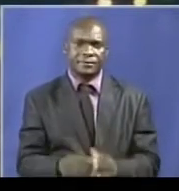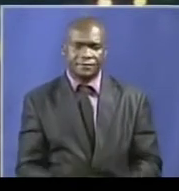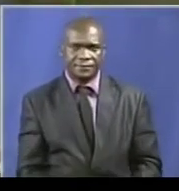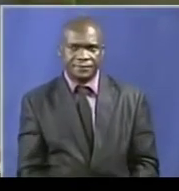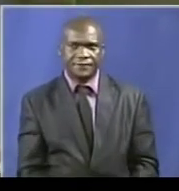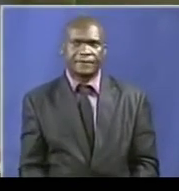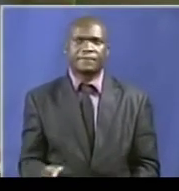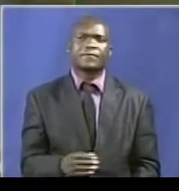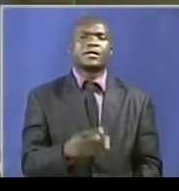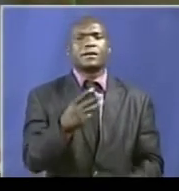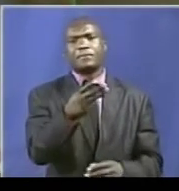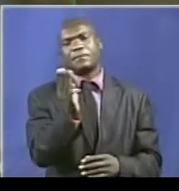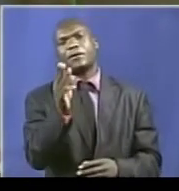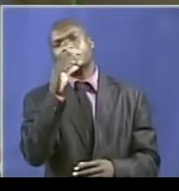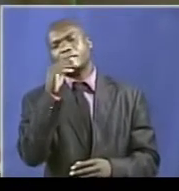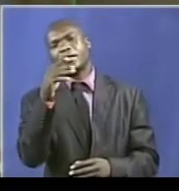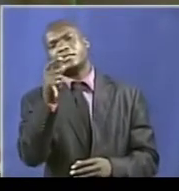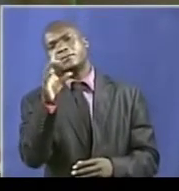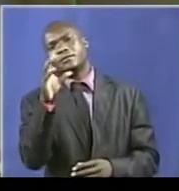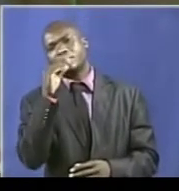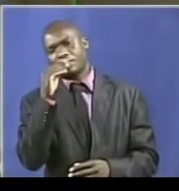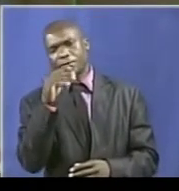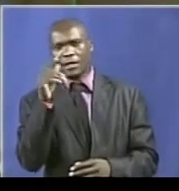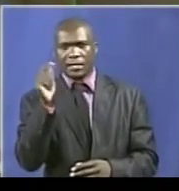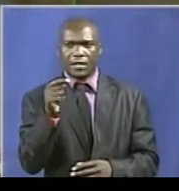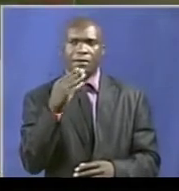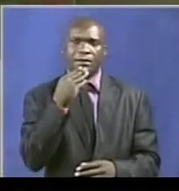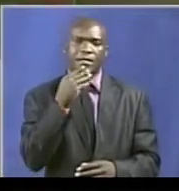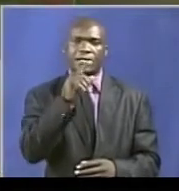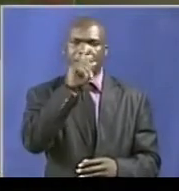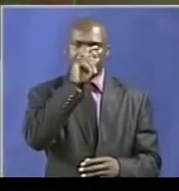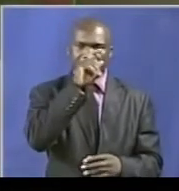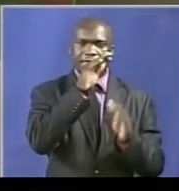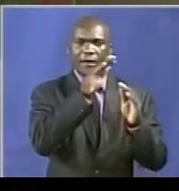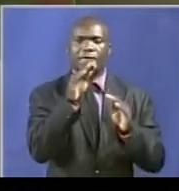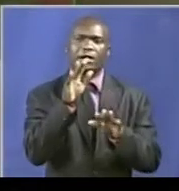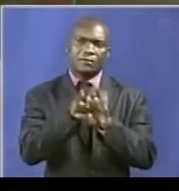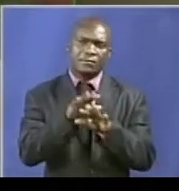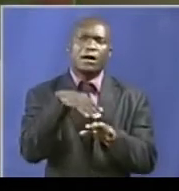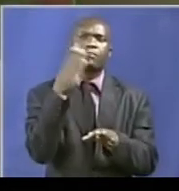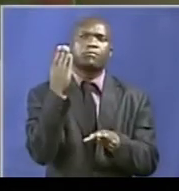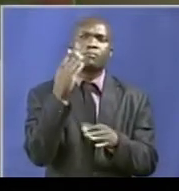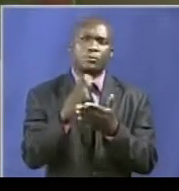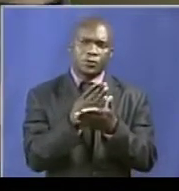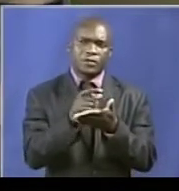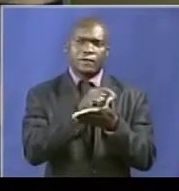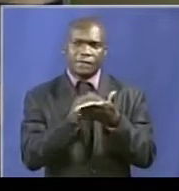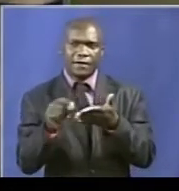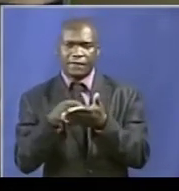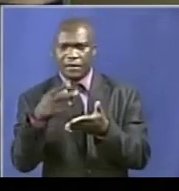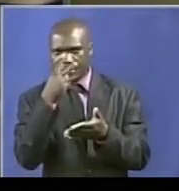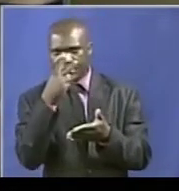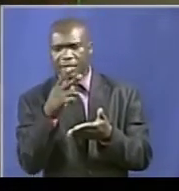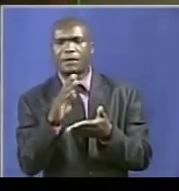Many who spoke to ZBC news said their move restores investors and business confidence in Zimbabwe. ZIwako representative